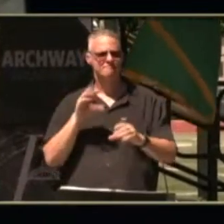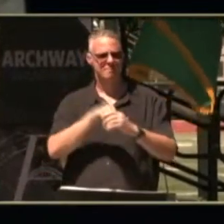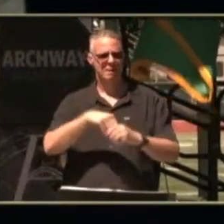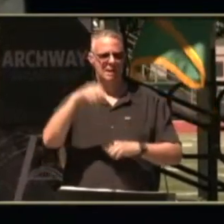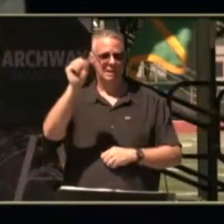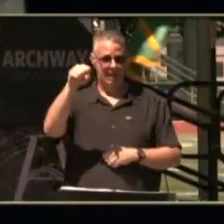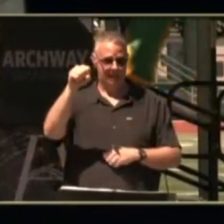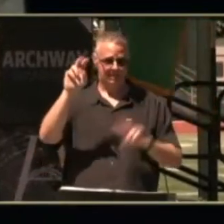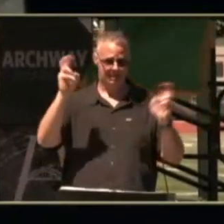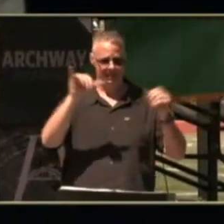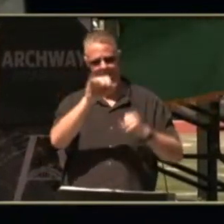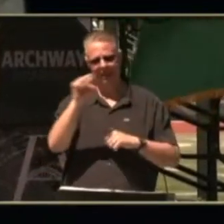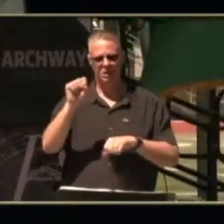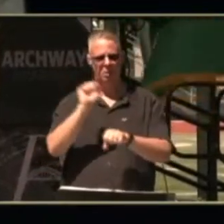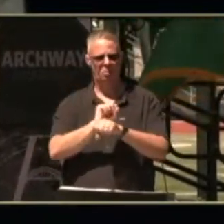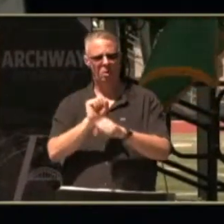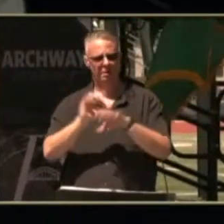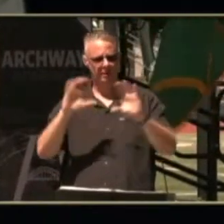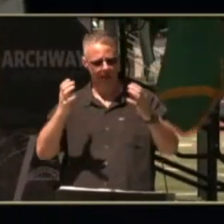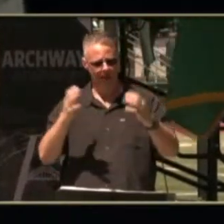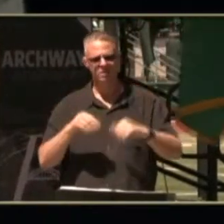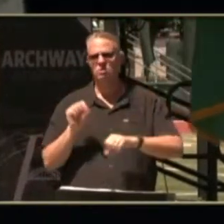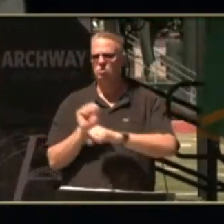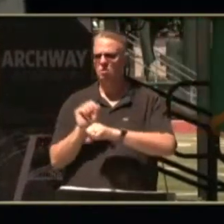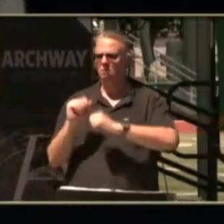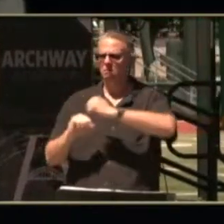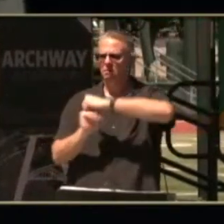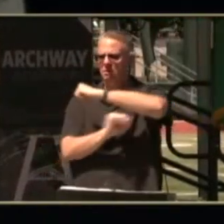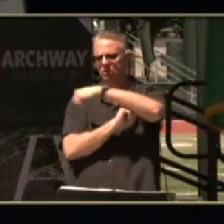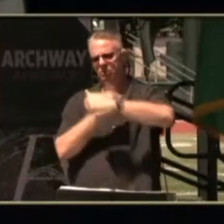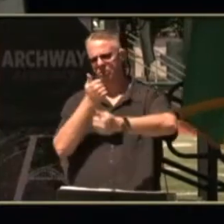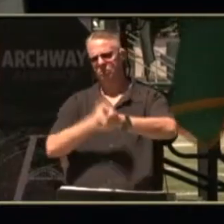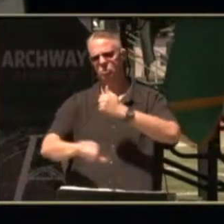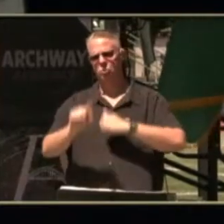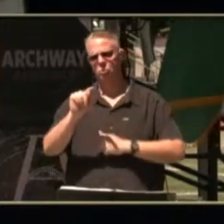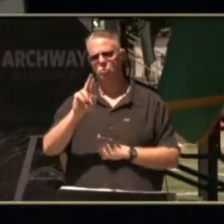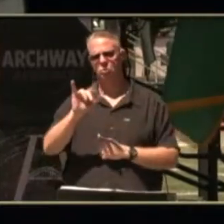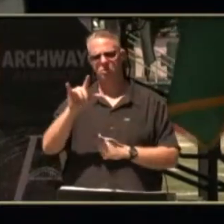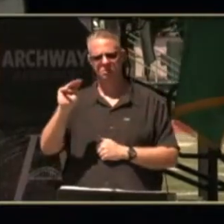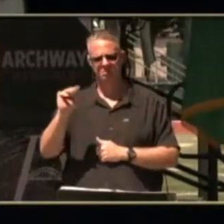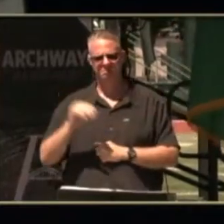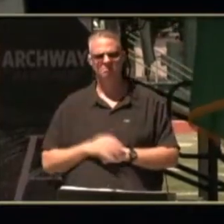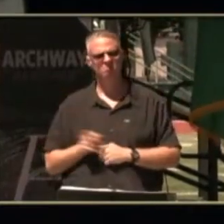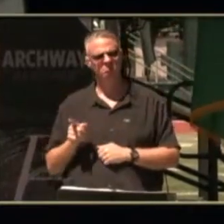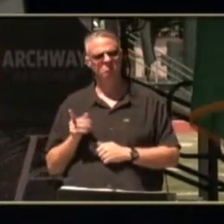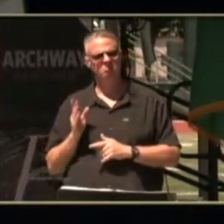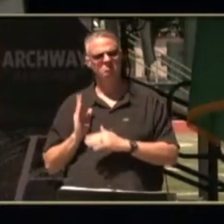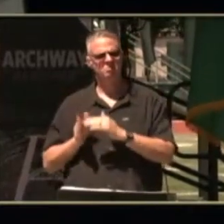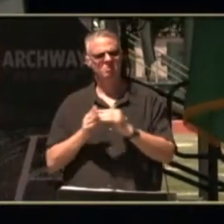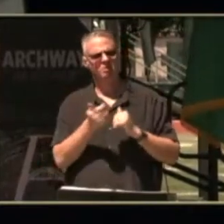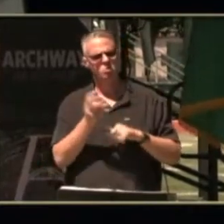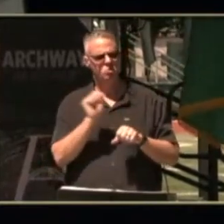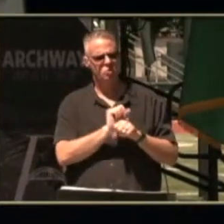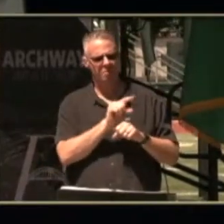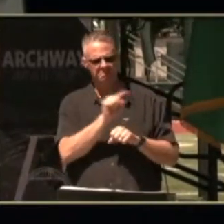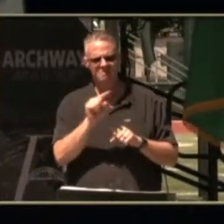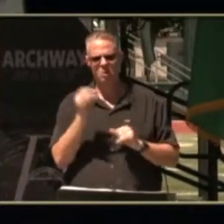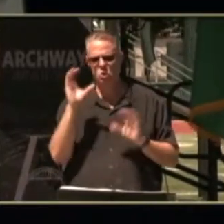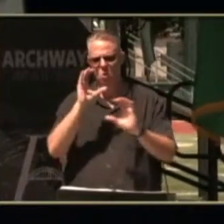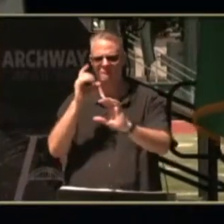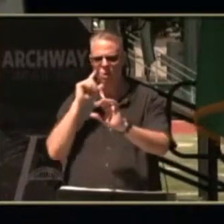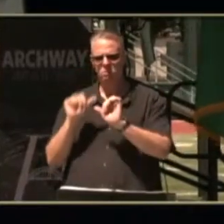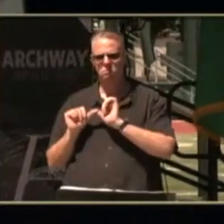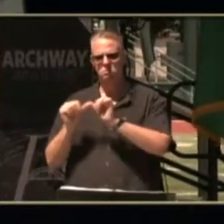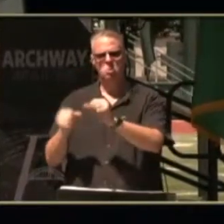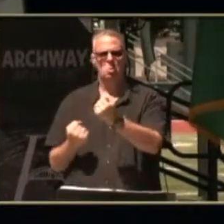and is also enrolled in the job foundations program through trillium he has completed a few different job samples and is working to find a supported